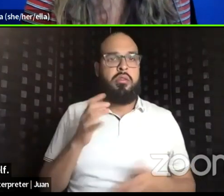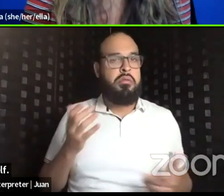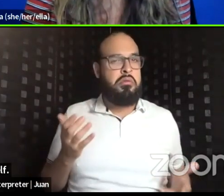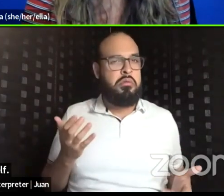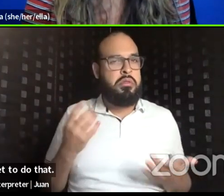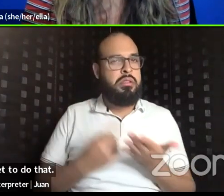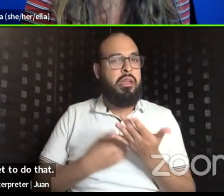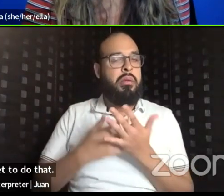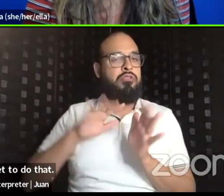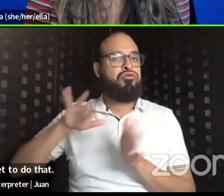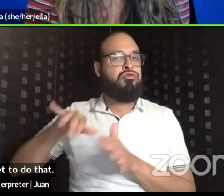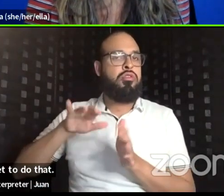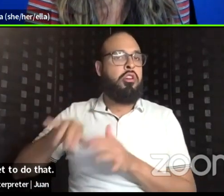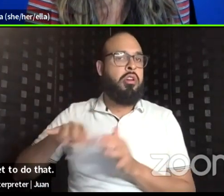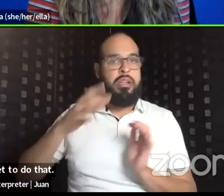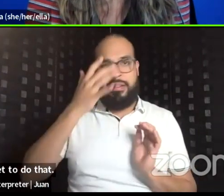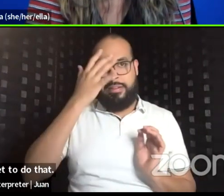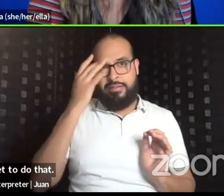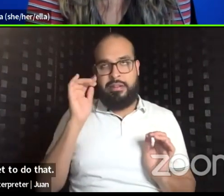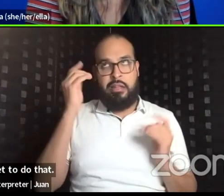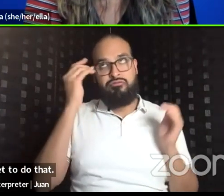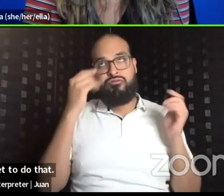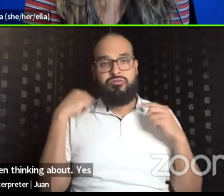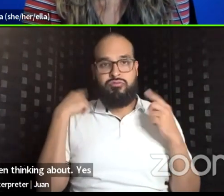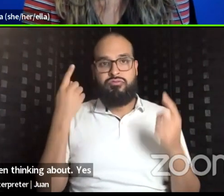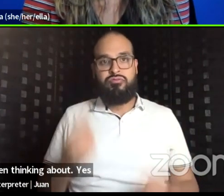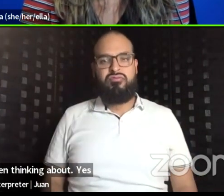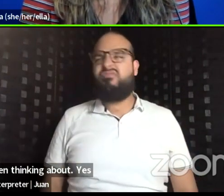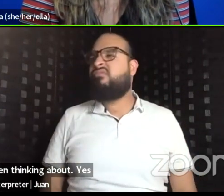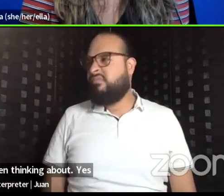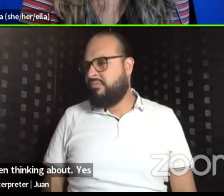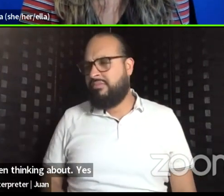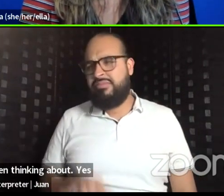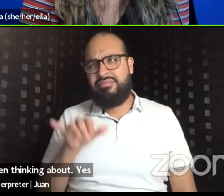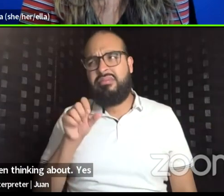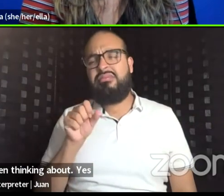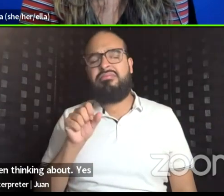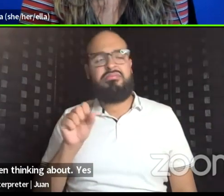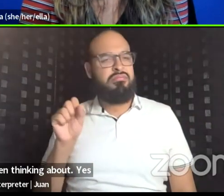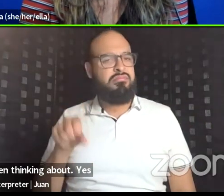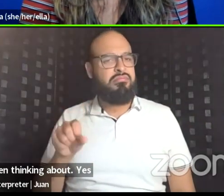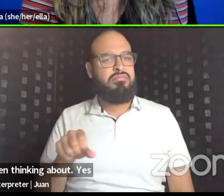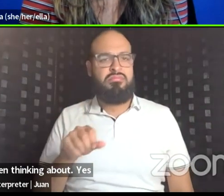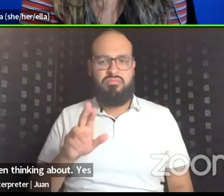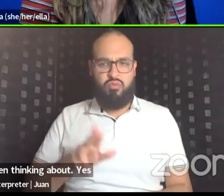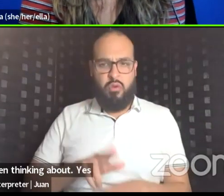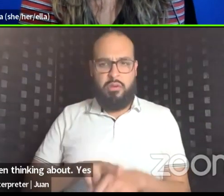Something that I've been thinking about. Yes, absolutely. Thank you.